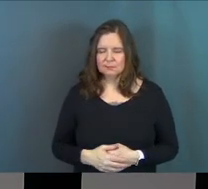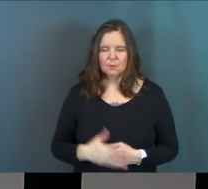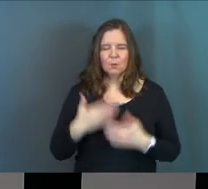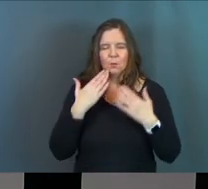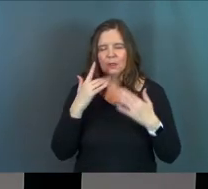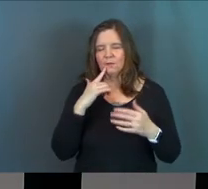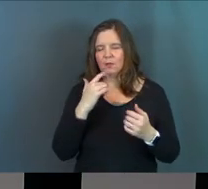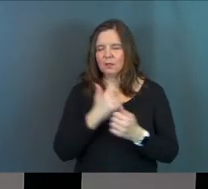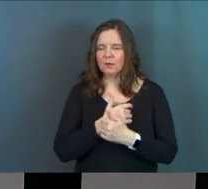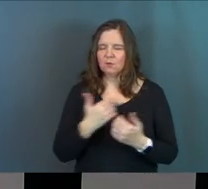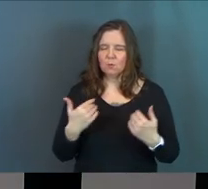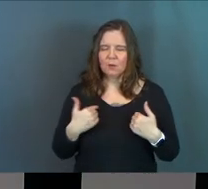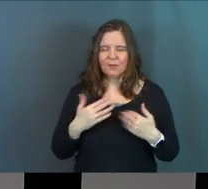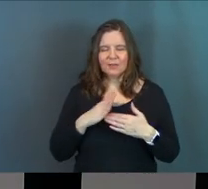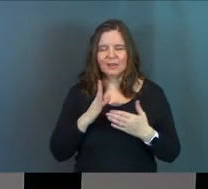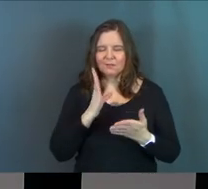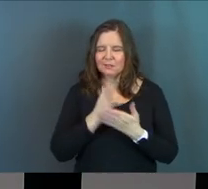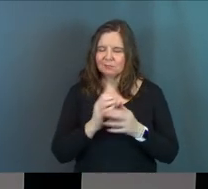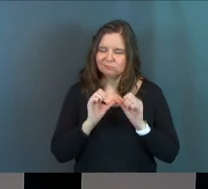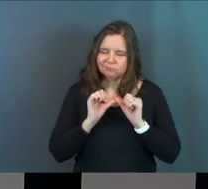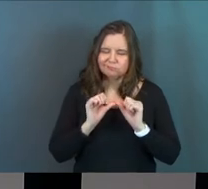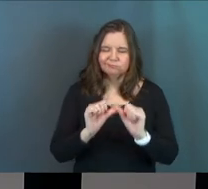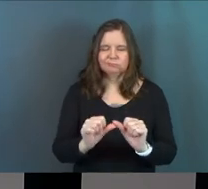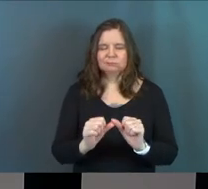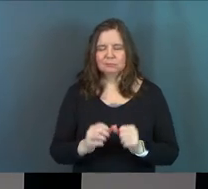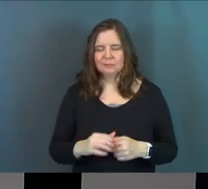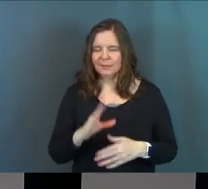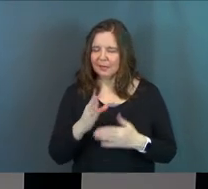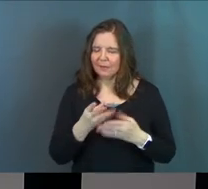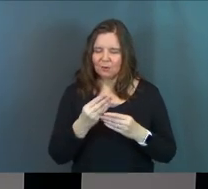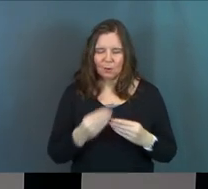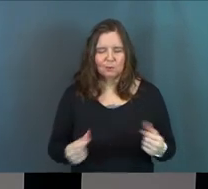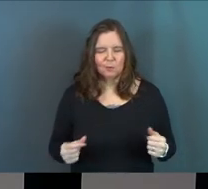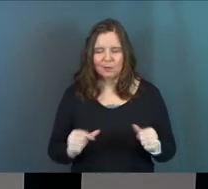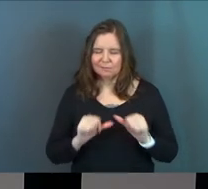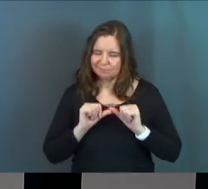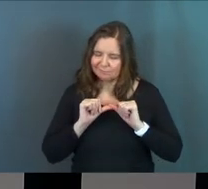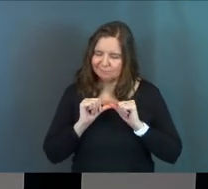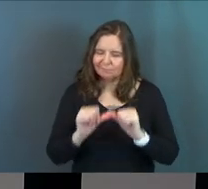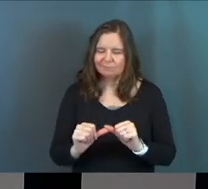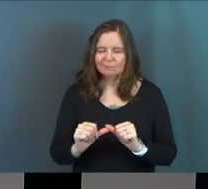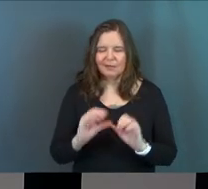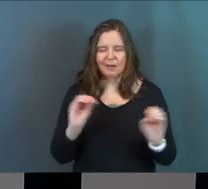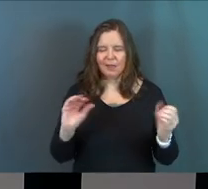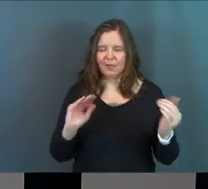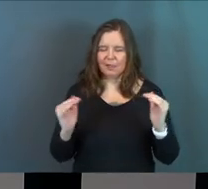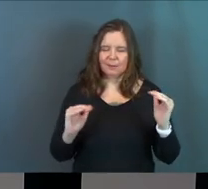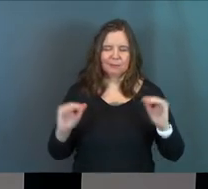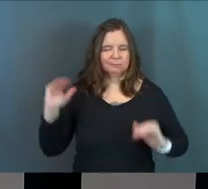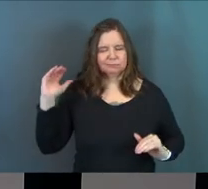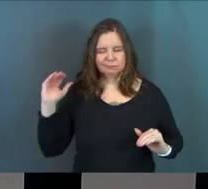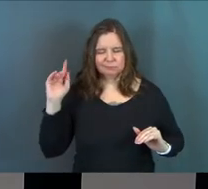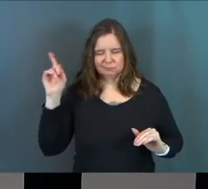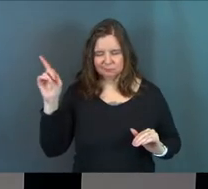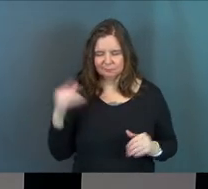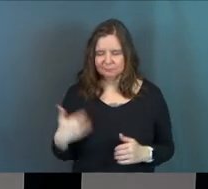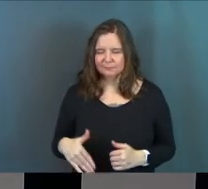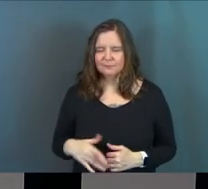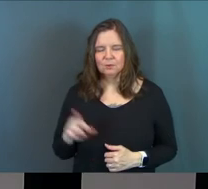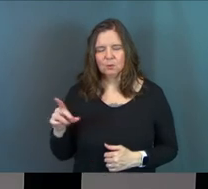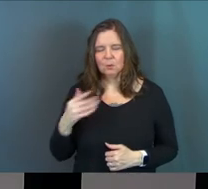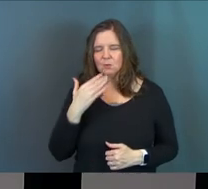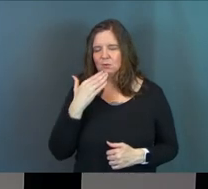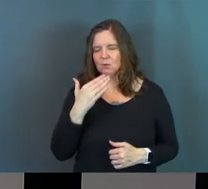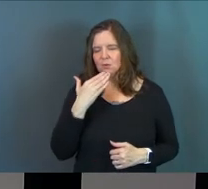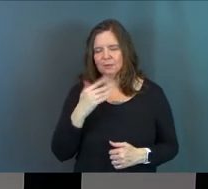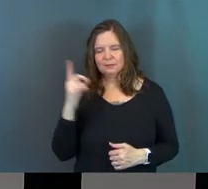We thank you for the love that you have that never ceases, God, that never goes away, that nothing else compares to you. You